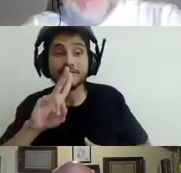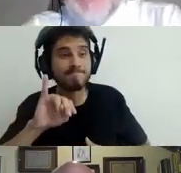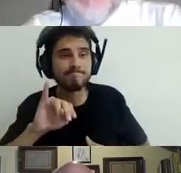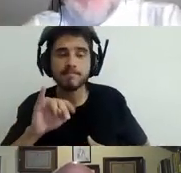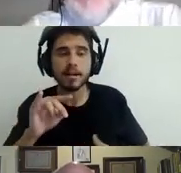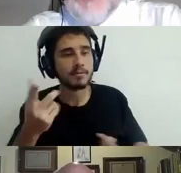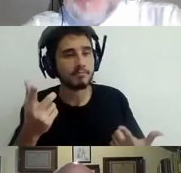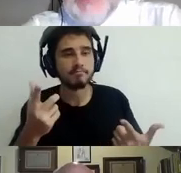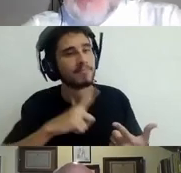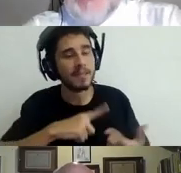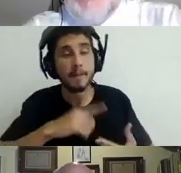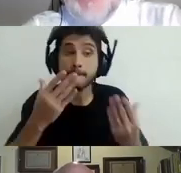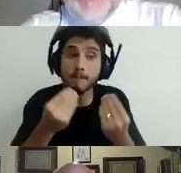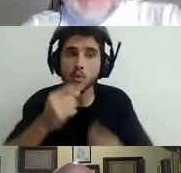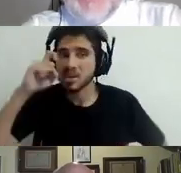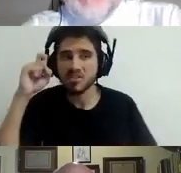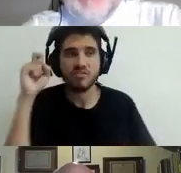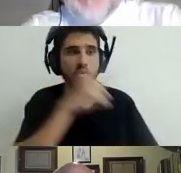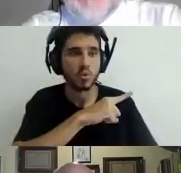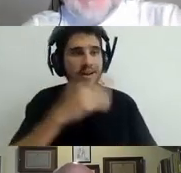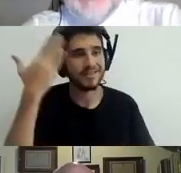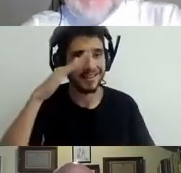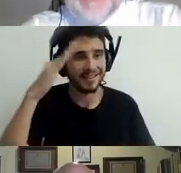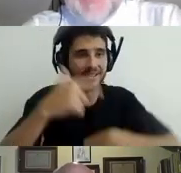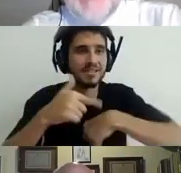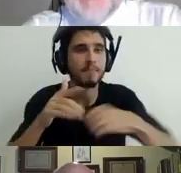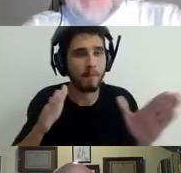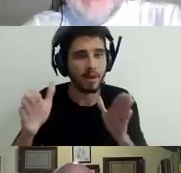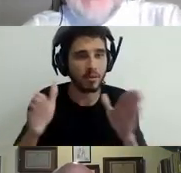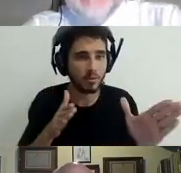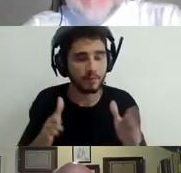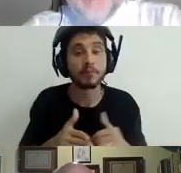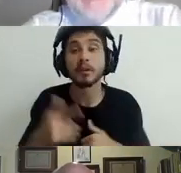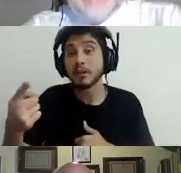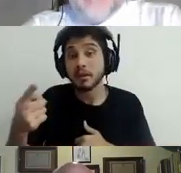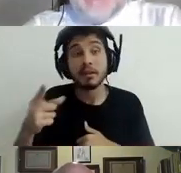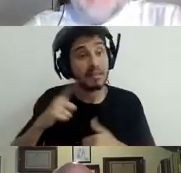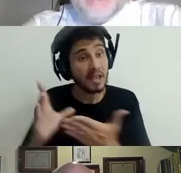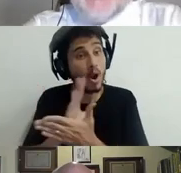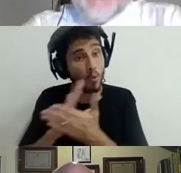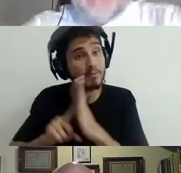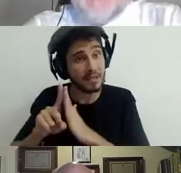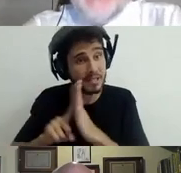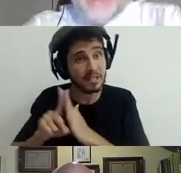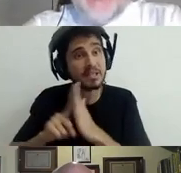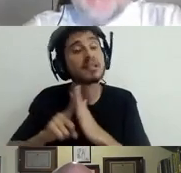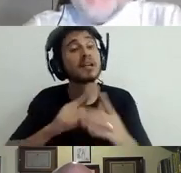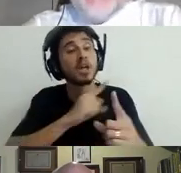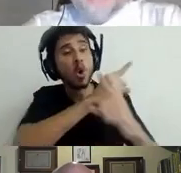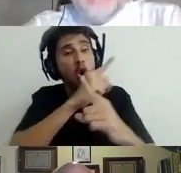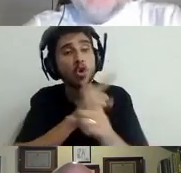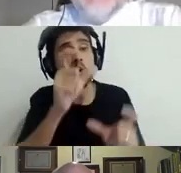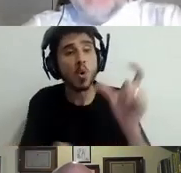seen from some research that people still think in linear ways about the risks and they